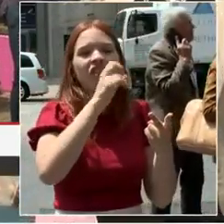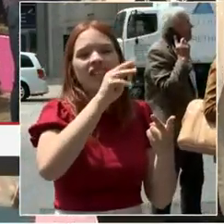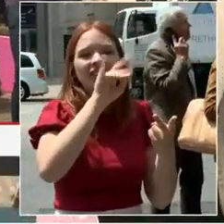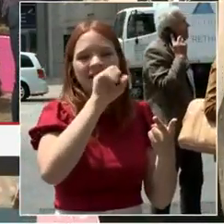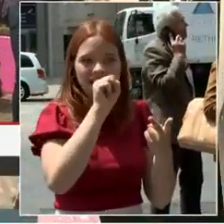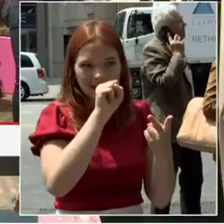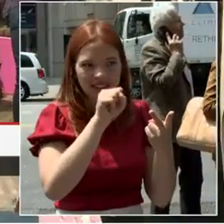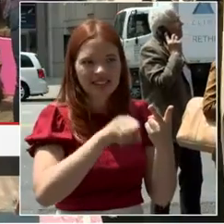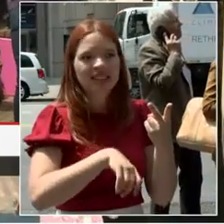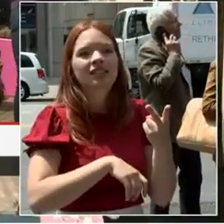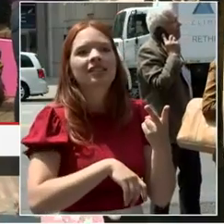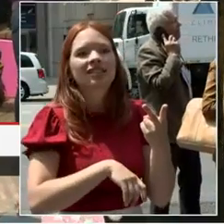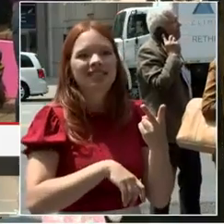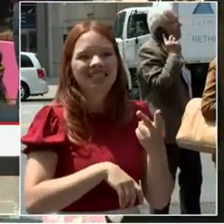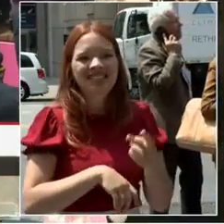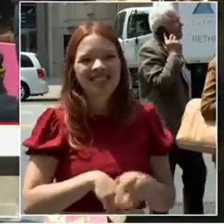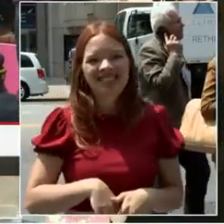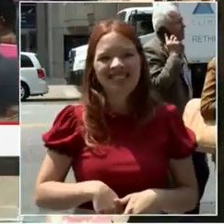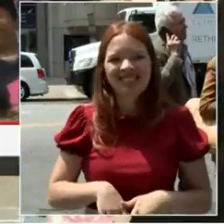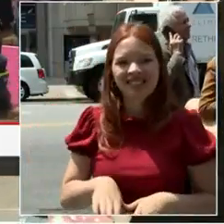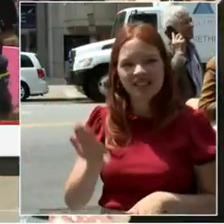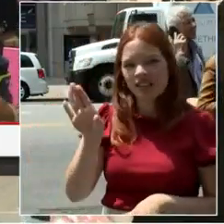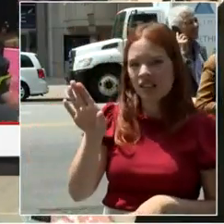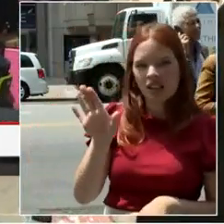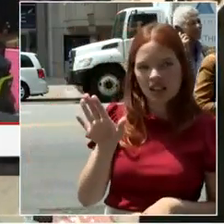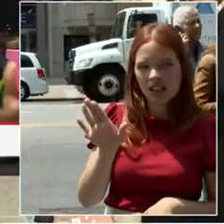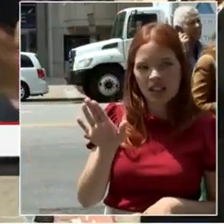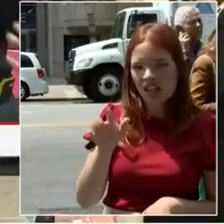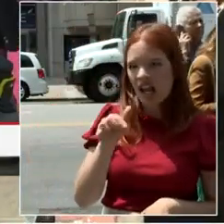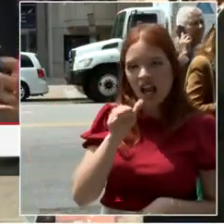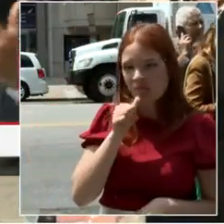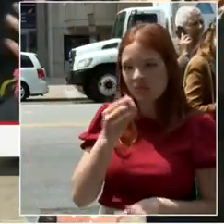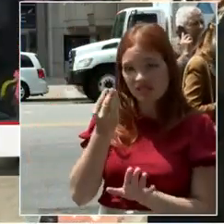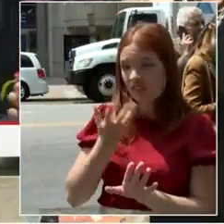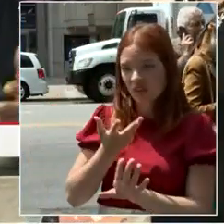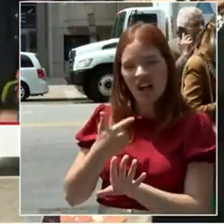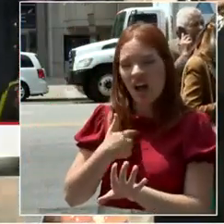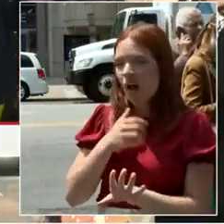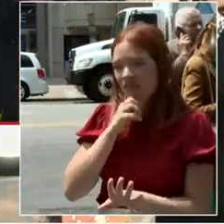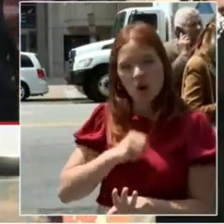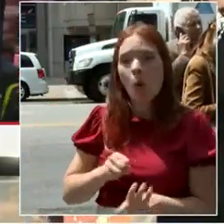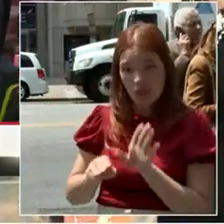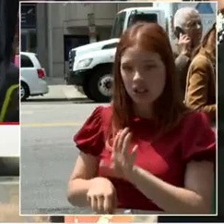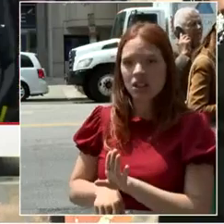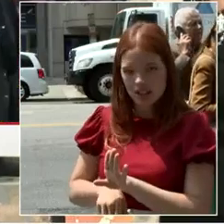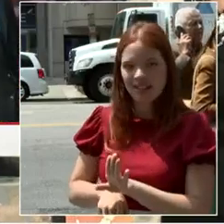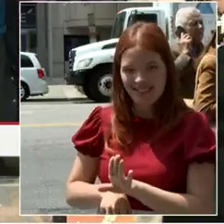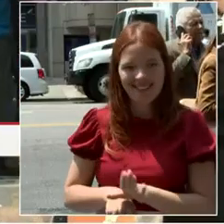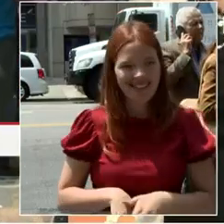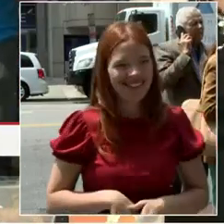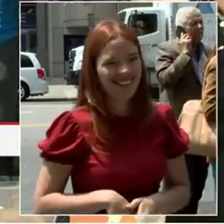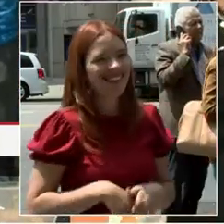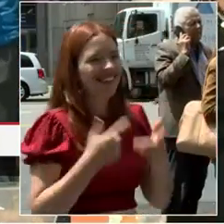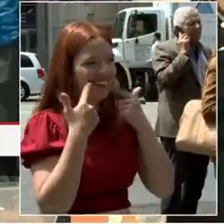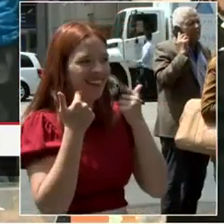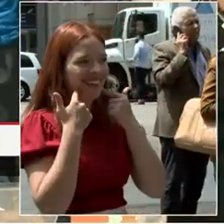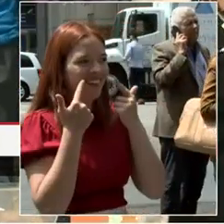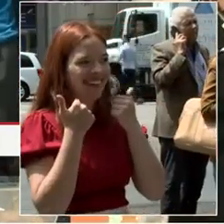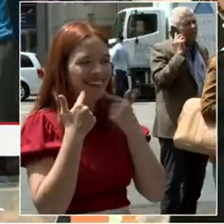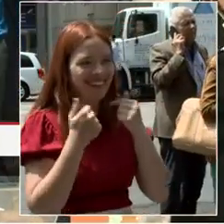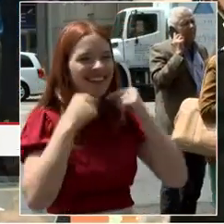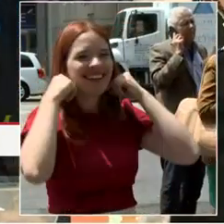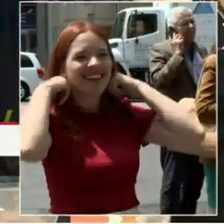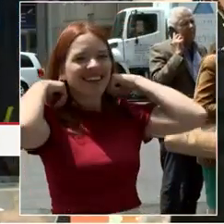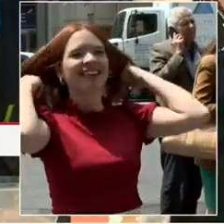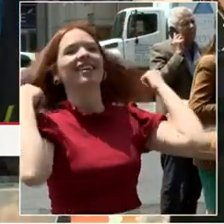conversations with them to acquire the land, and then the mayor works with the council, myself, the chairman, and my colleagues, and essentially do what the people of the District of